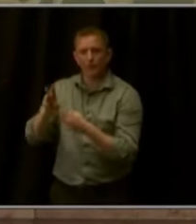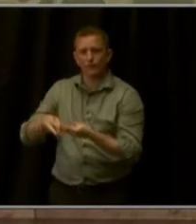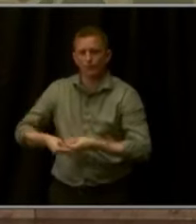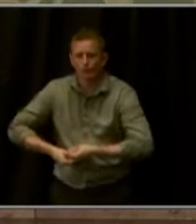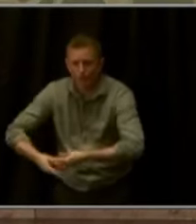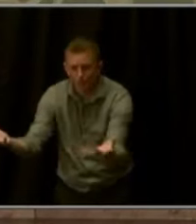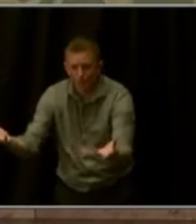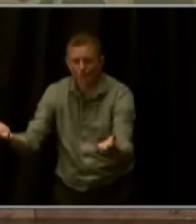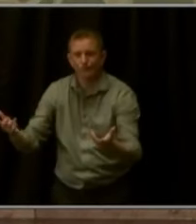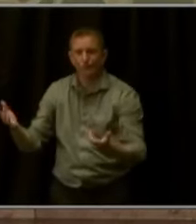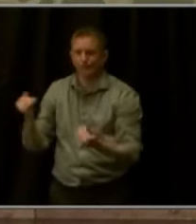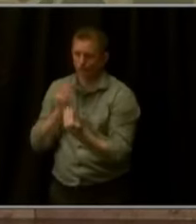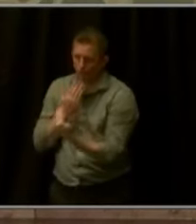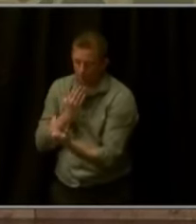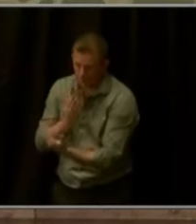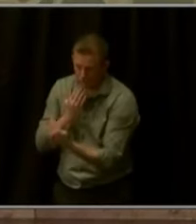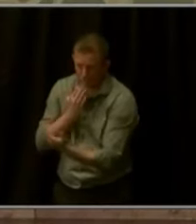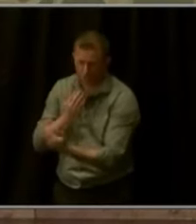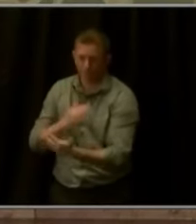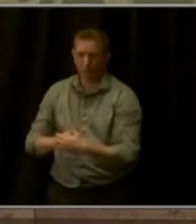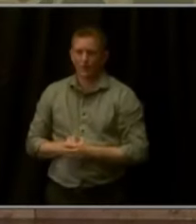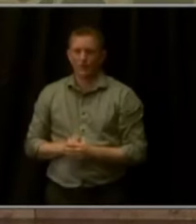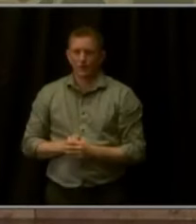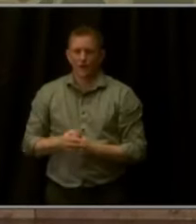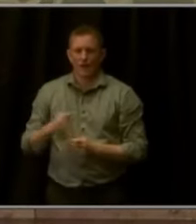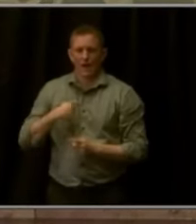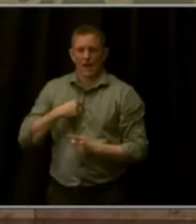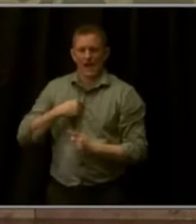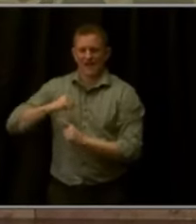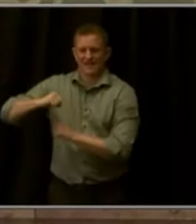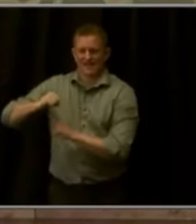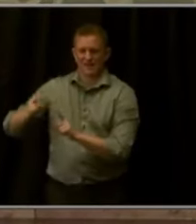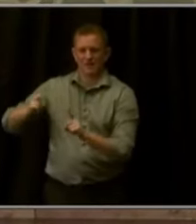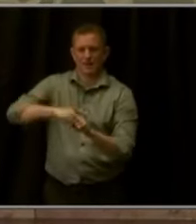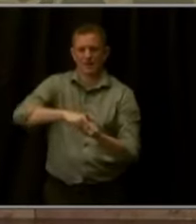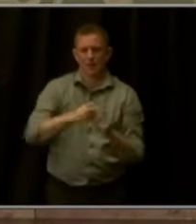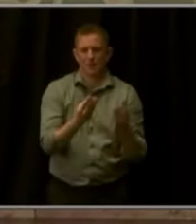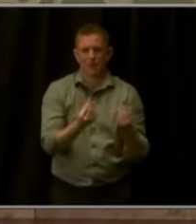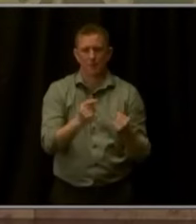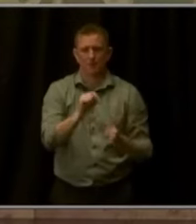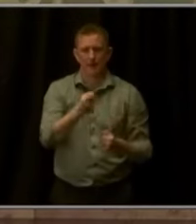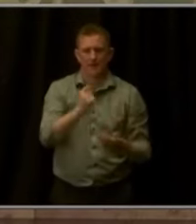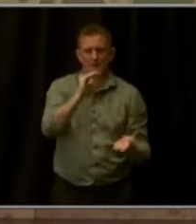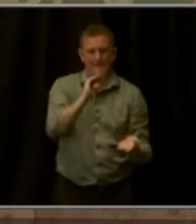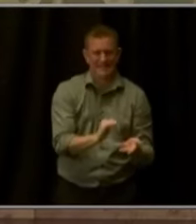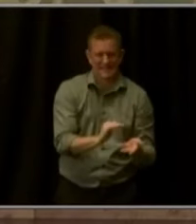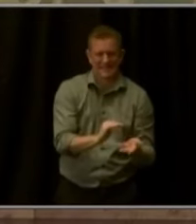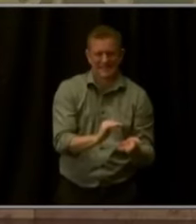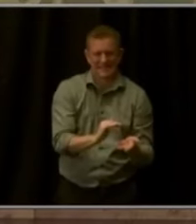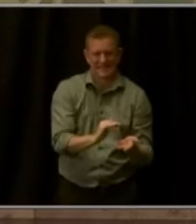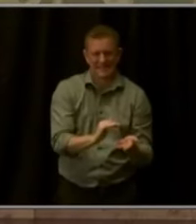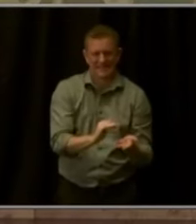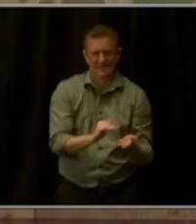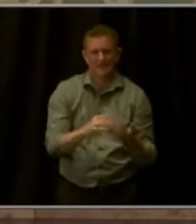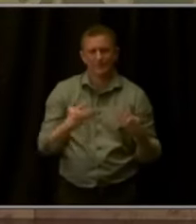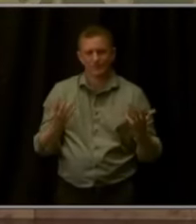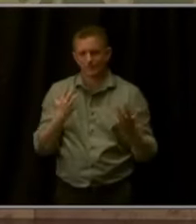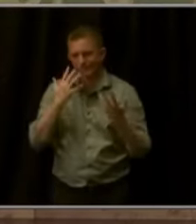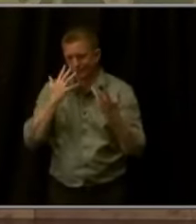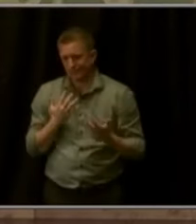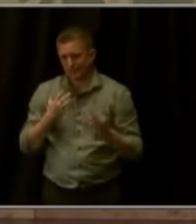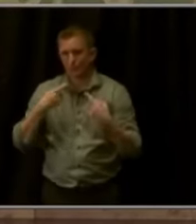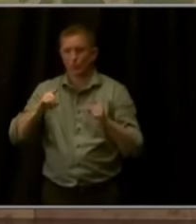times supported using Tabor surplus for property tax relief as well. But unfortunately, during special session, vocally